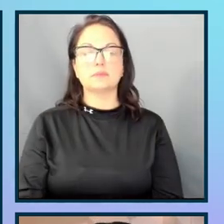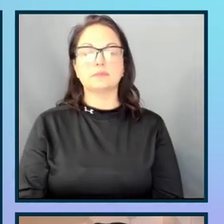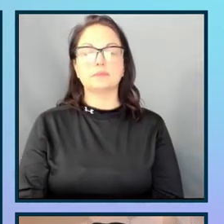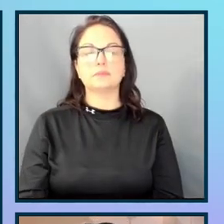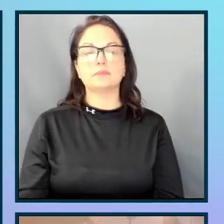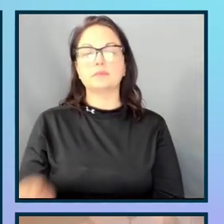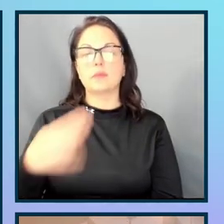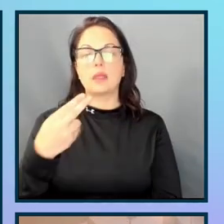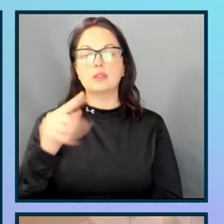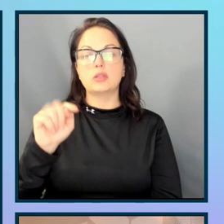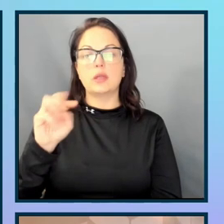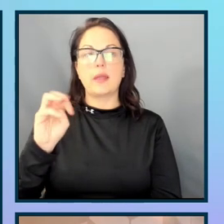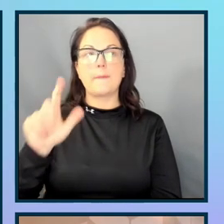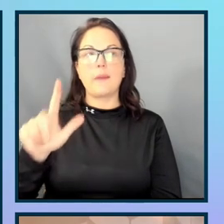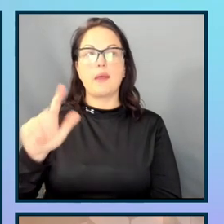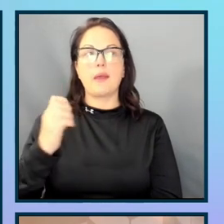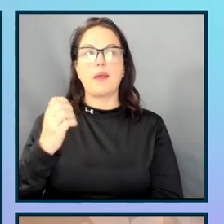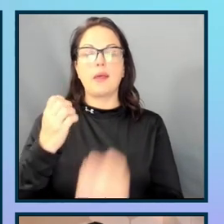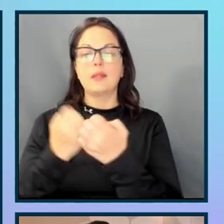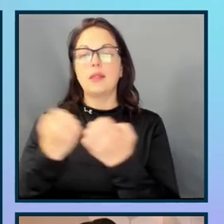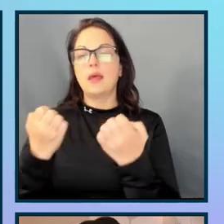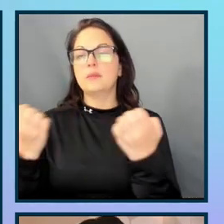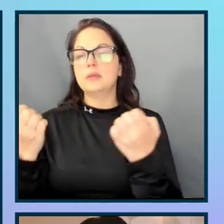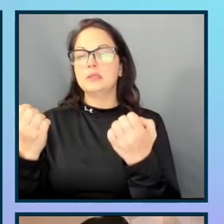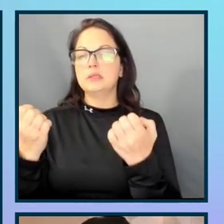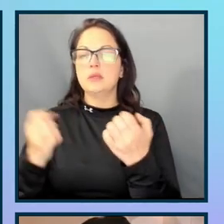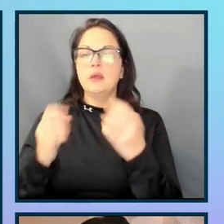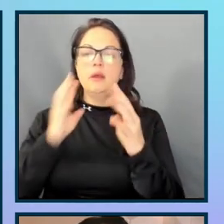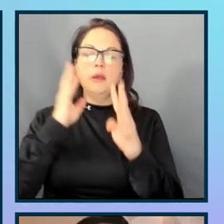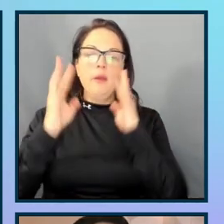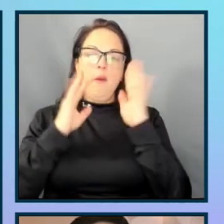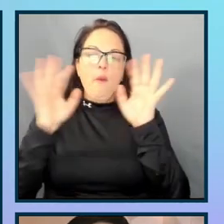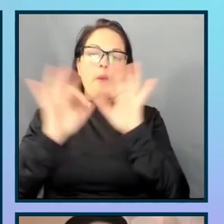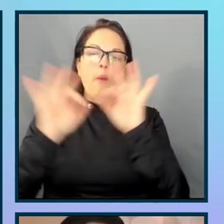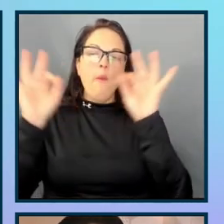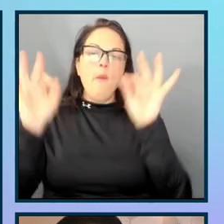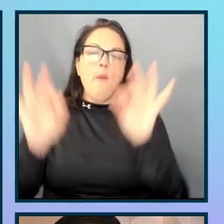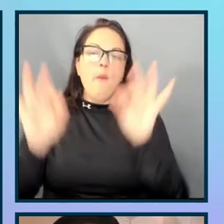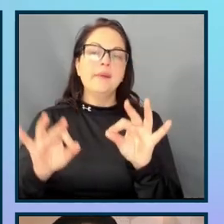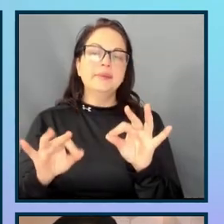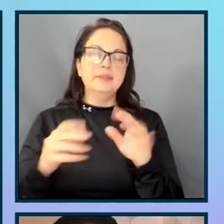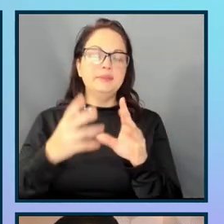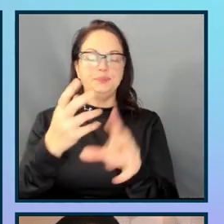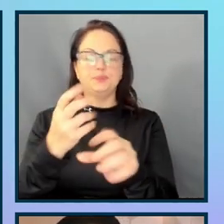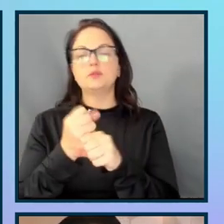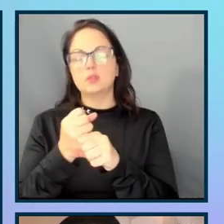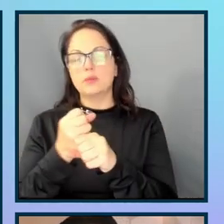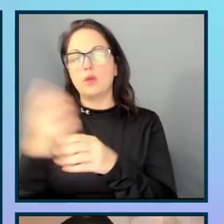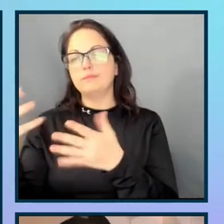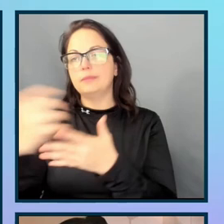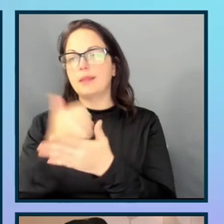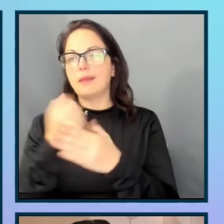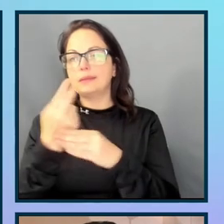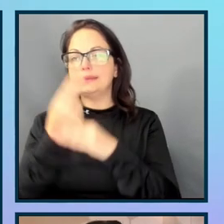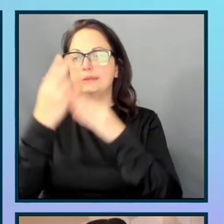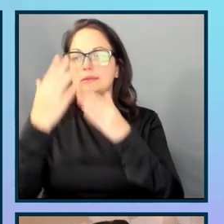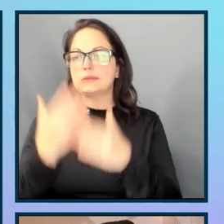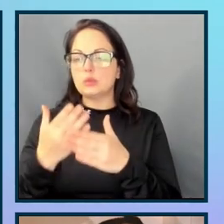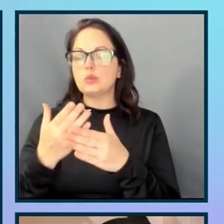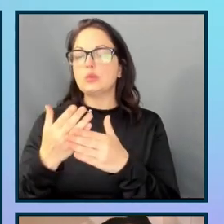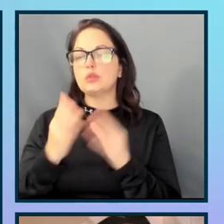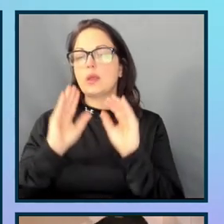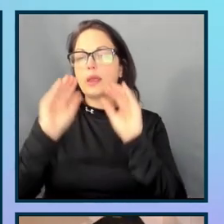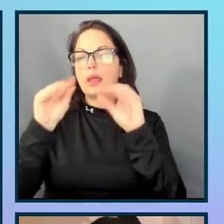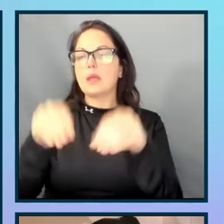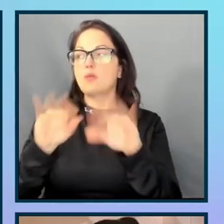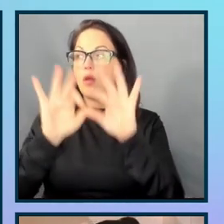form elements can be used to create forms for kind of grabbing user input, collecting user input. And forms can contain